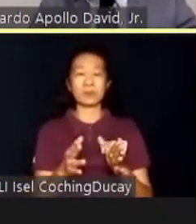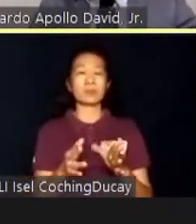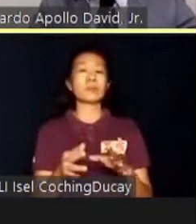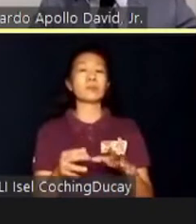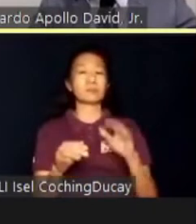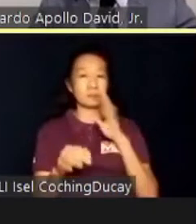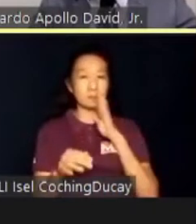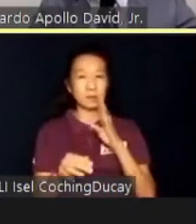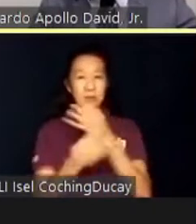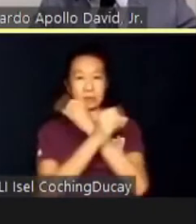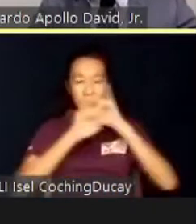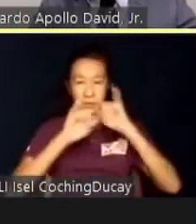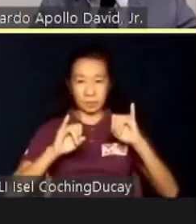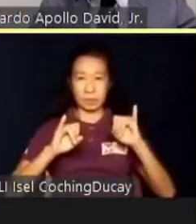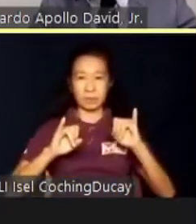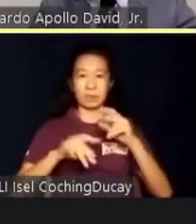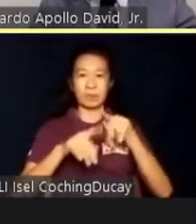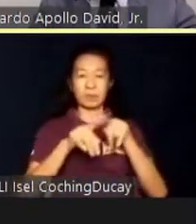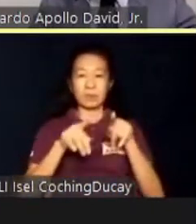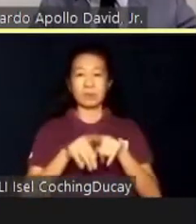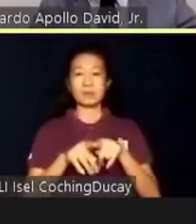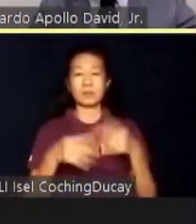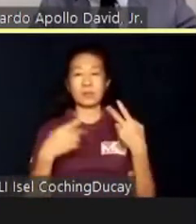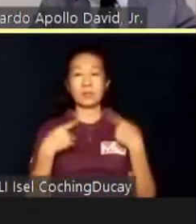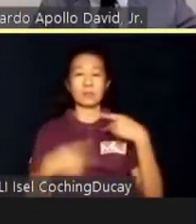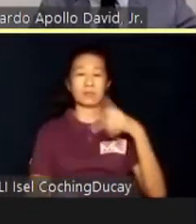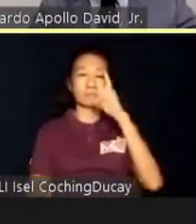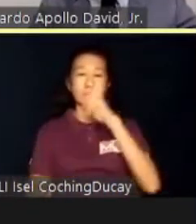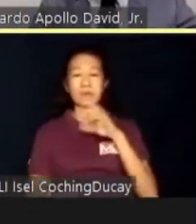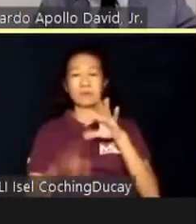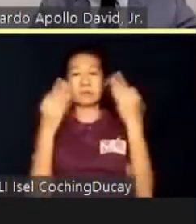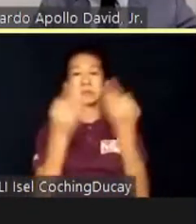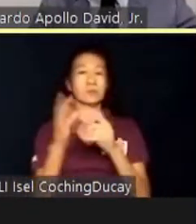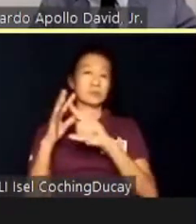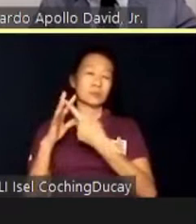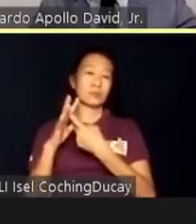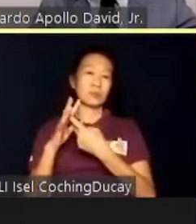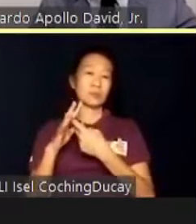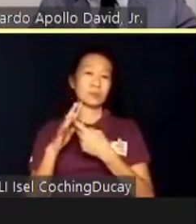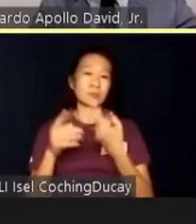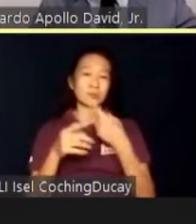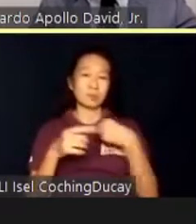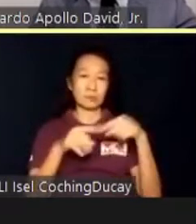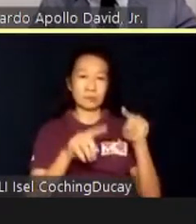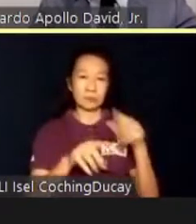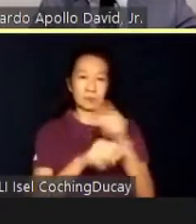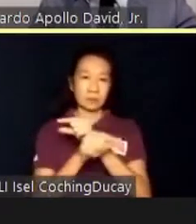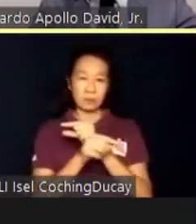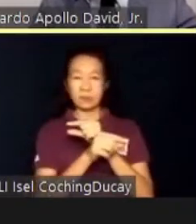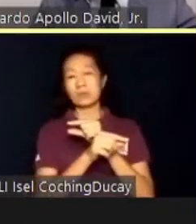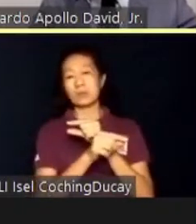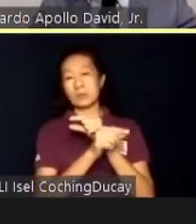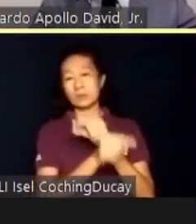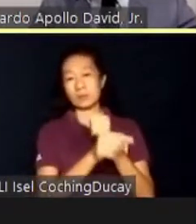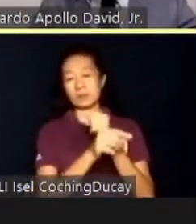living and as parents age, families must also start exploring guardianship options which